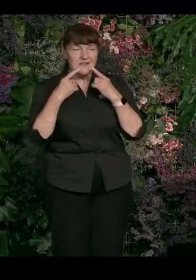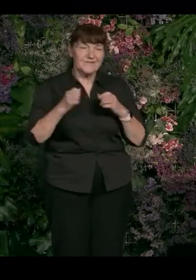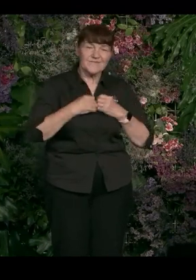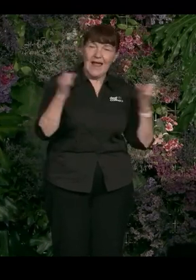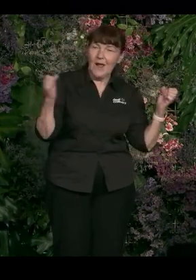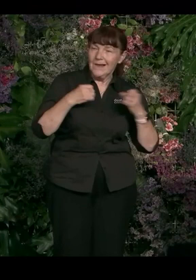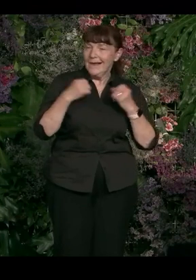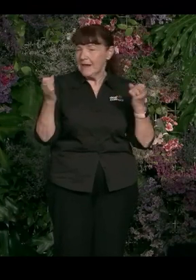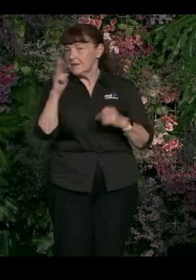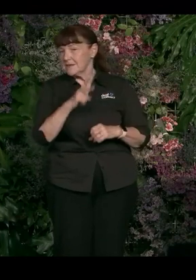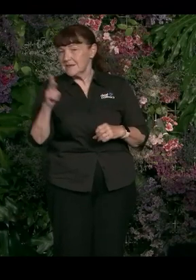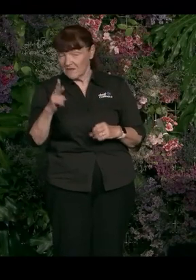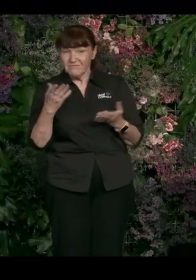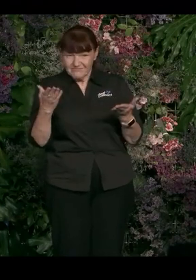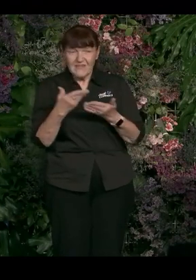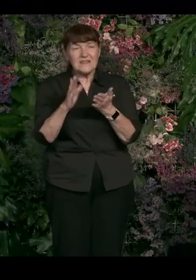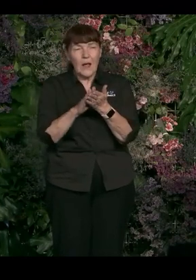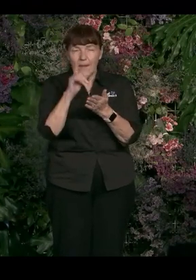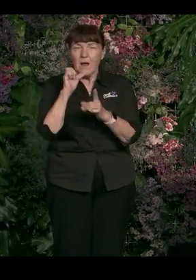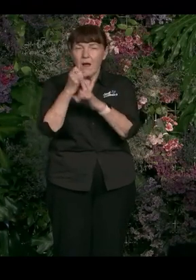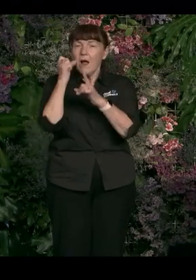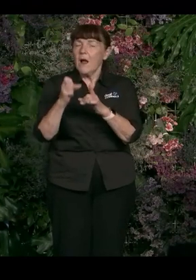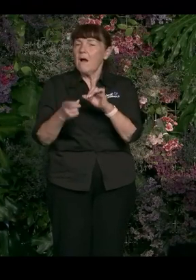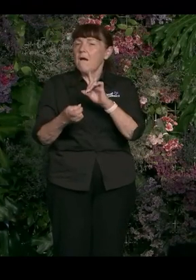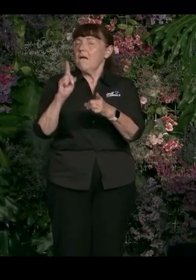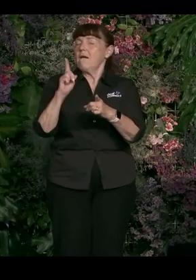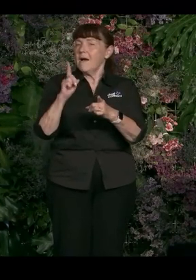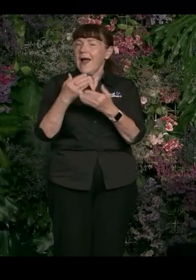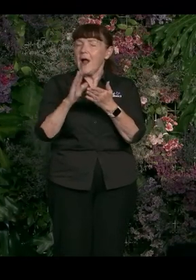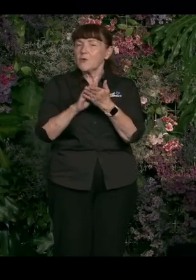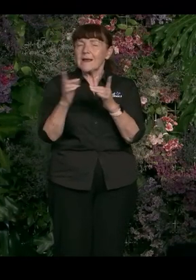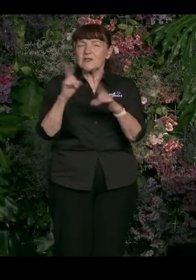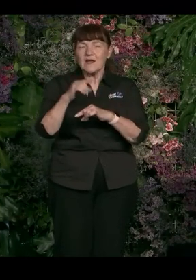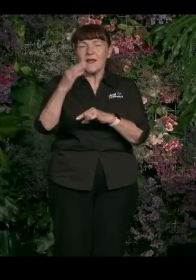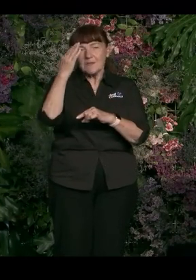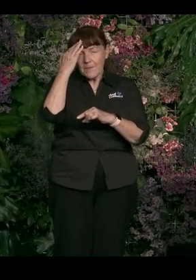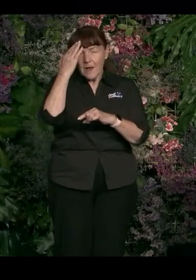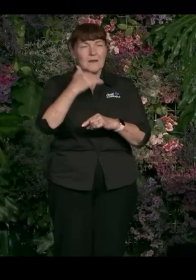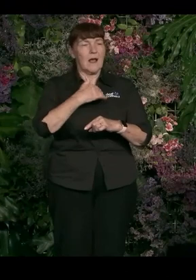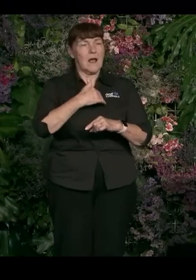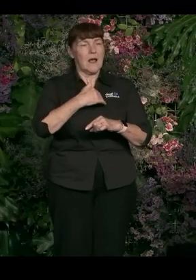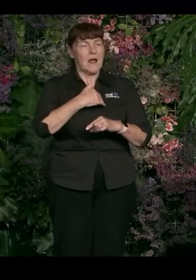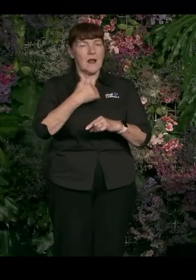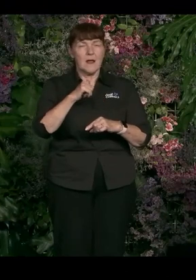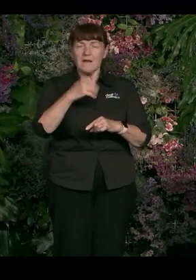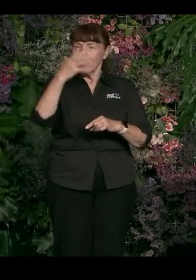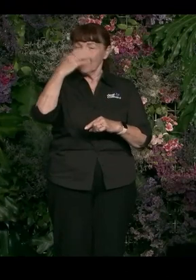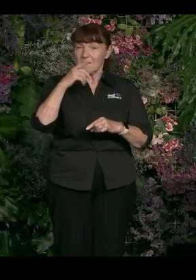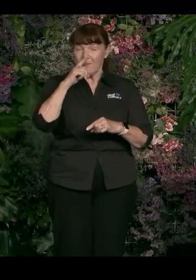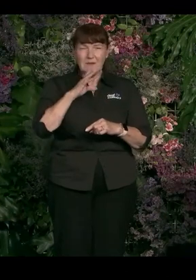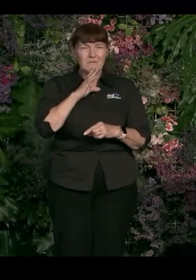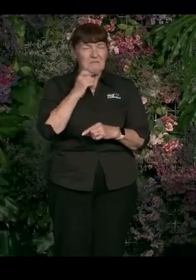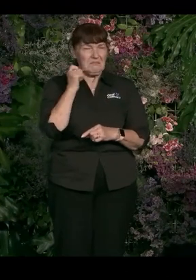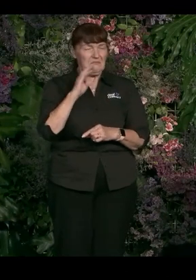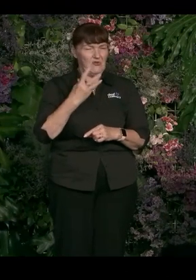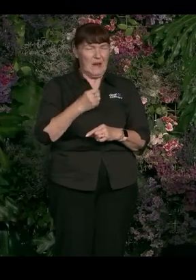time, right? But that's how people learn. That's how you change hearts and minds, if you put a face to it. People didn't understand trans people 20 years